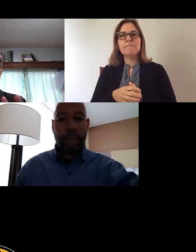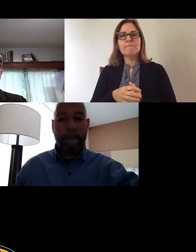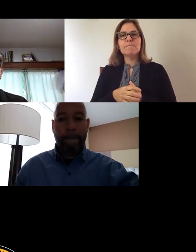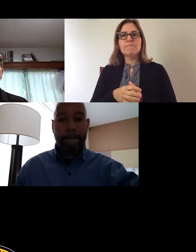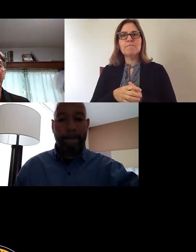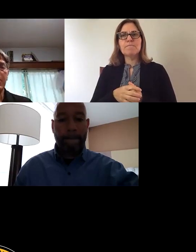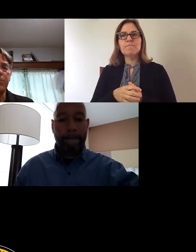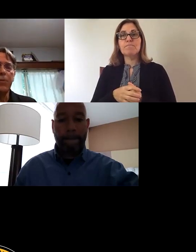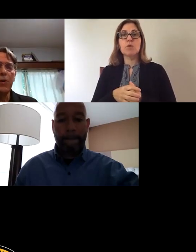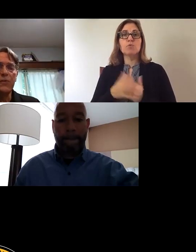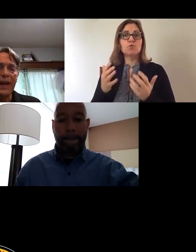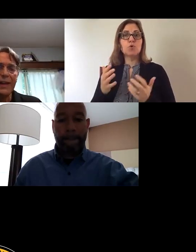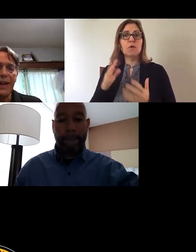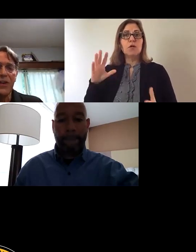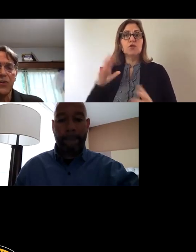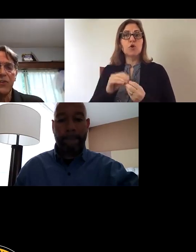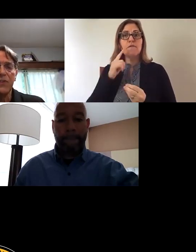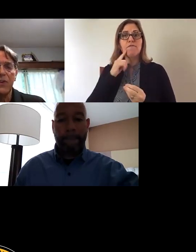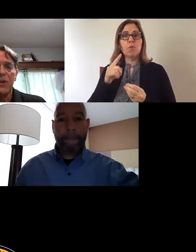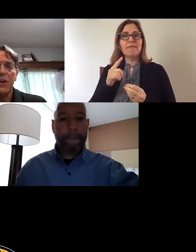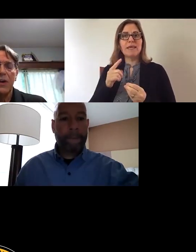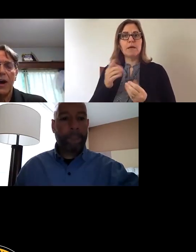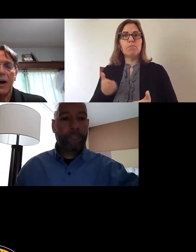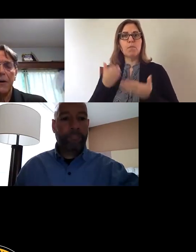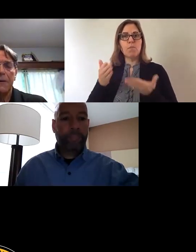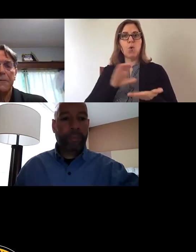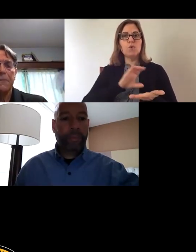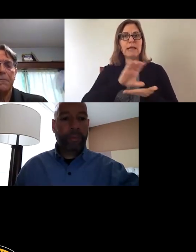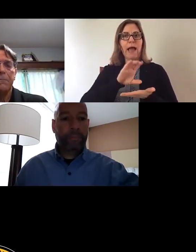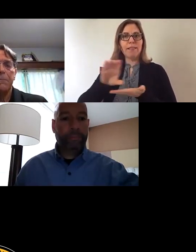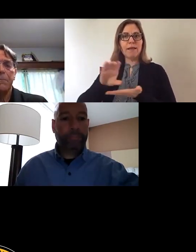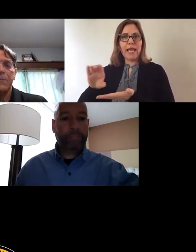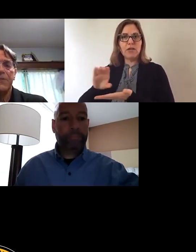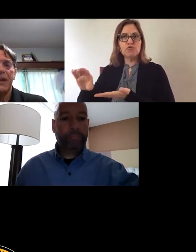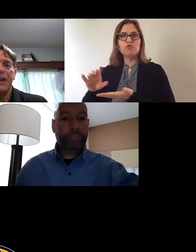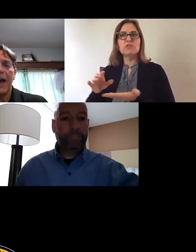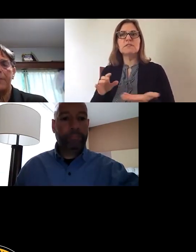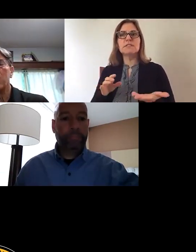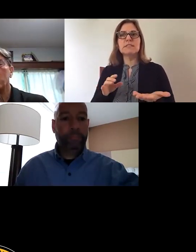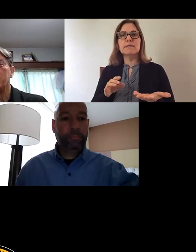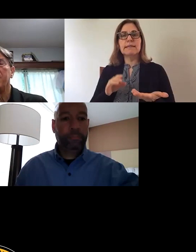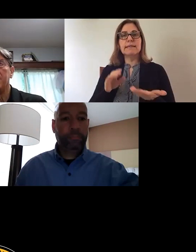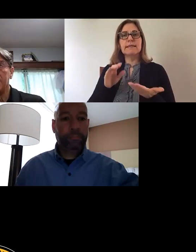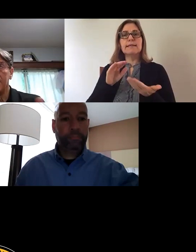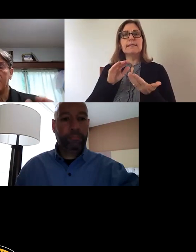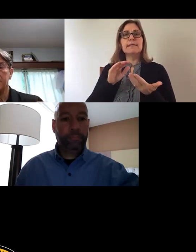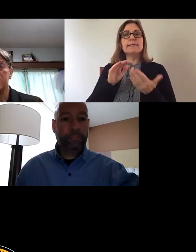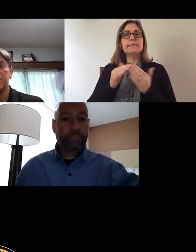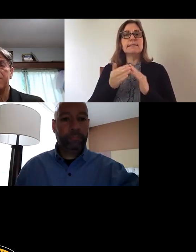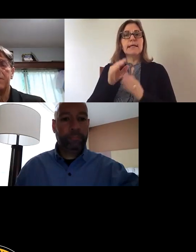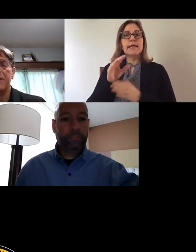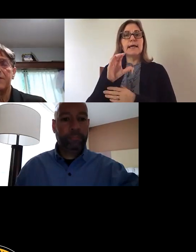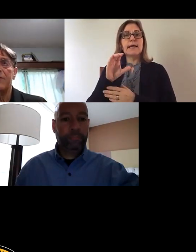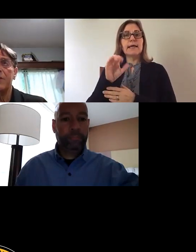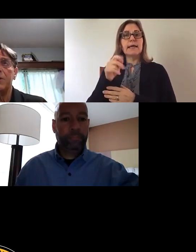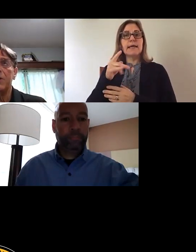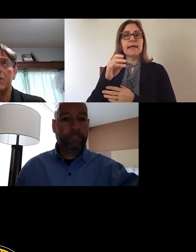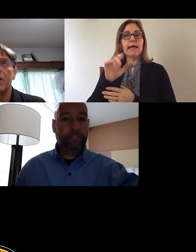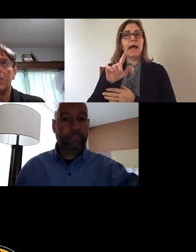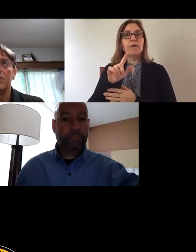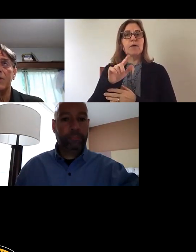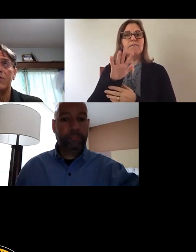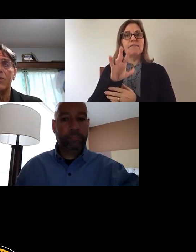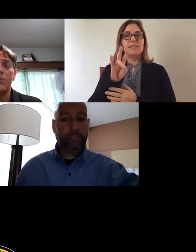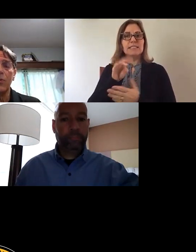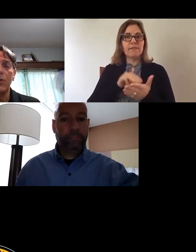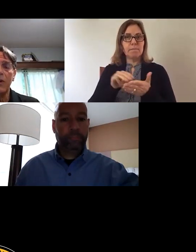so total on the proposed allocations, uh, city capital will be, as I mentioned, $57 million,